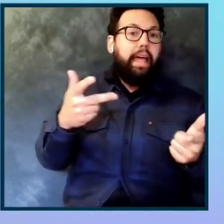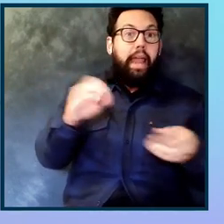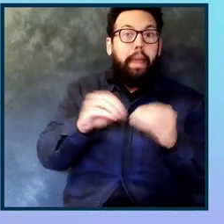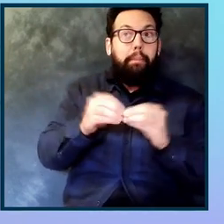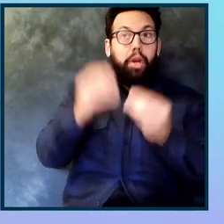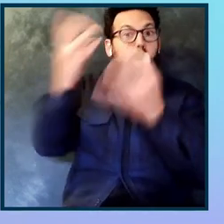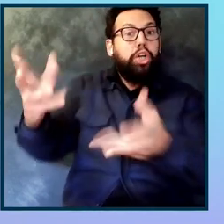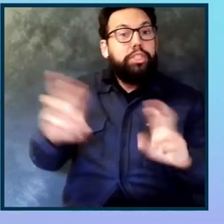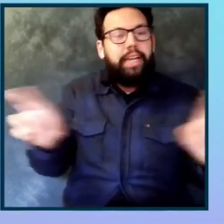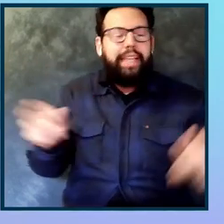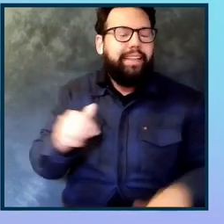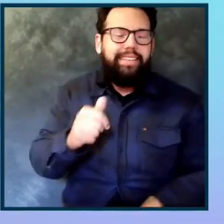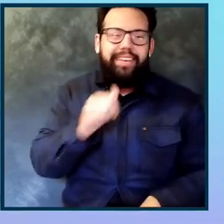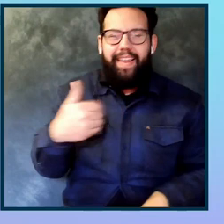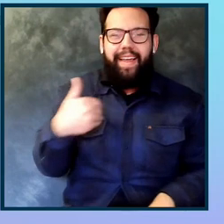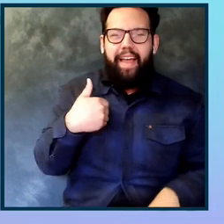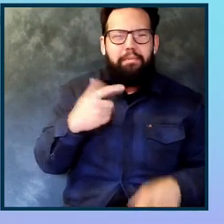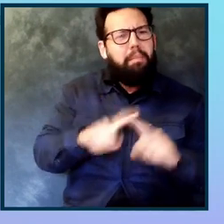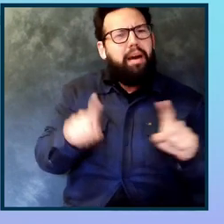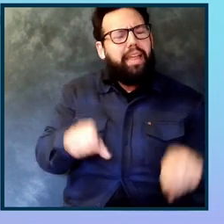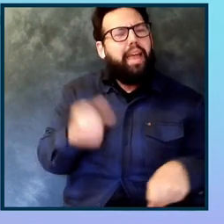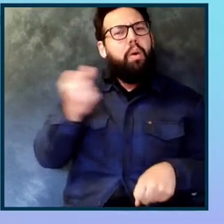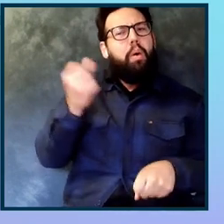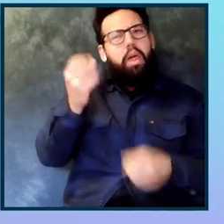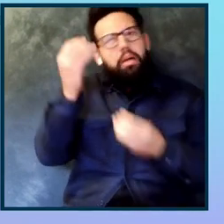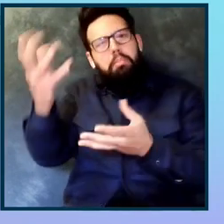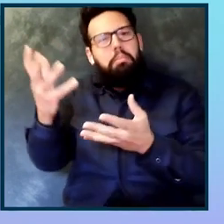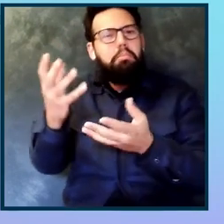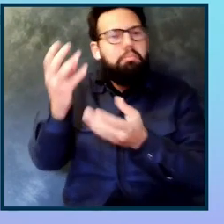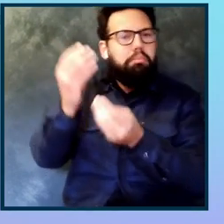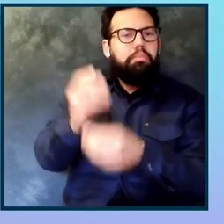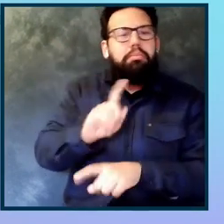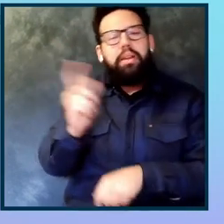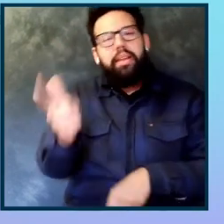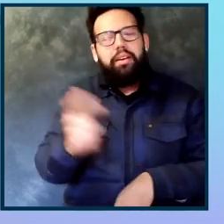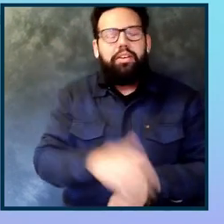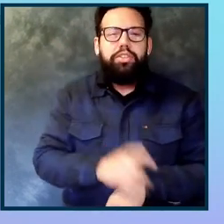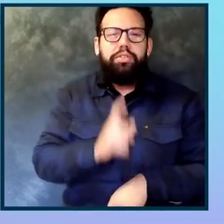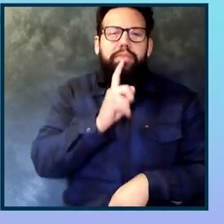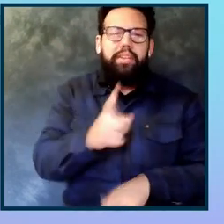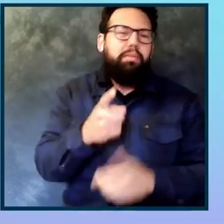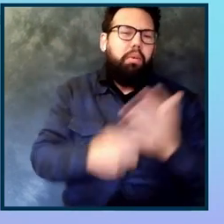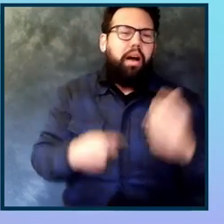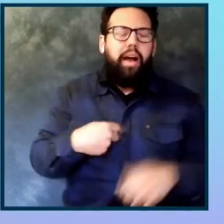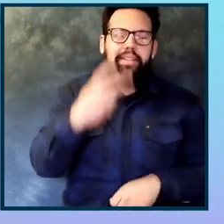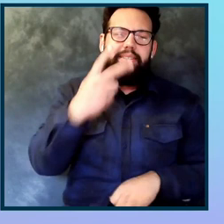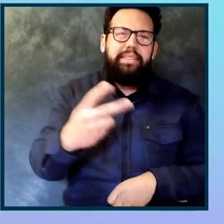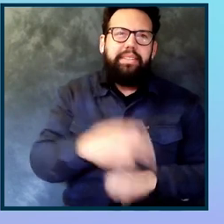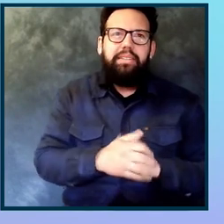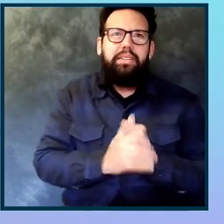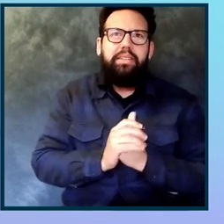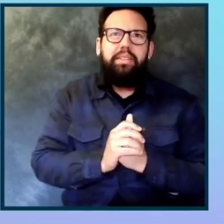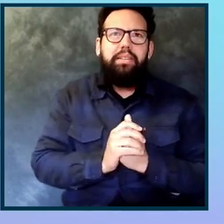back to you with that. I think the important thing, actually, the trend that I'm seeing is that more and more, it's not